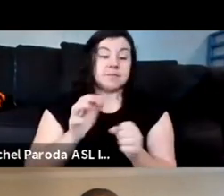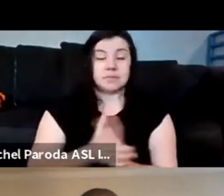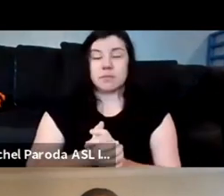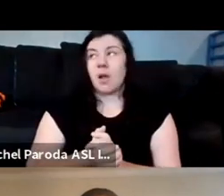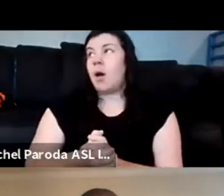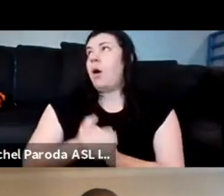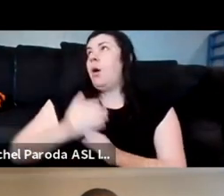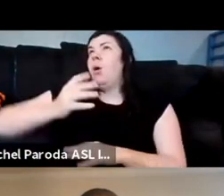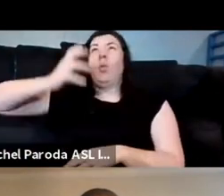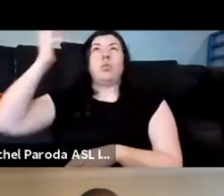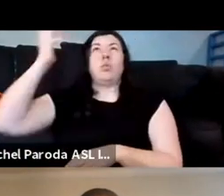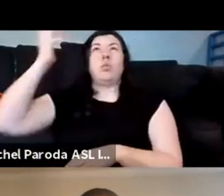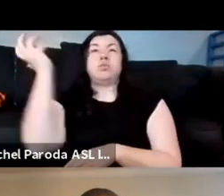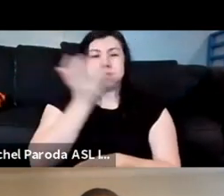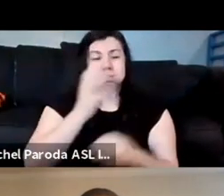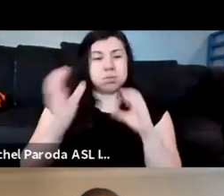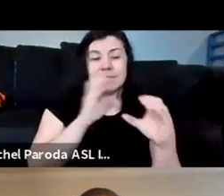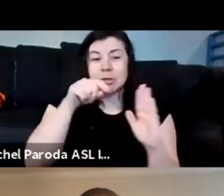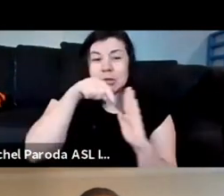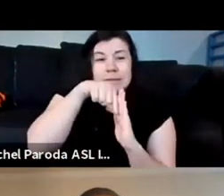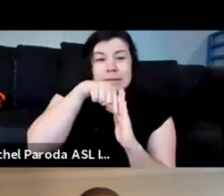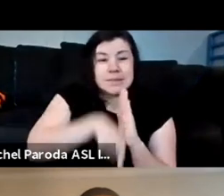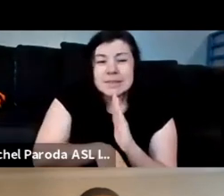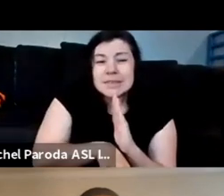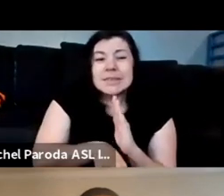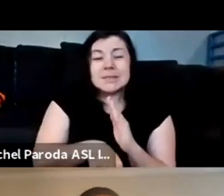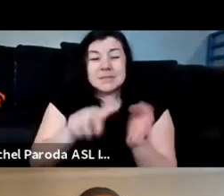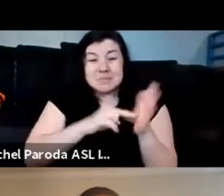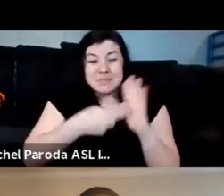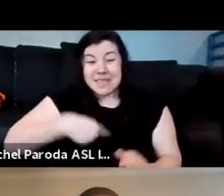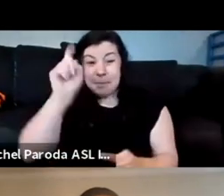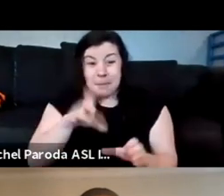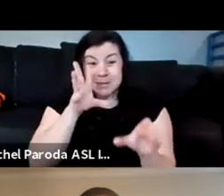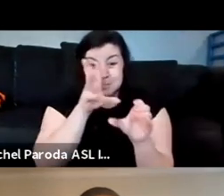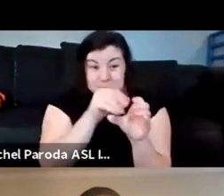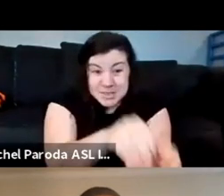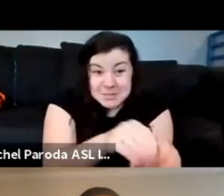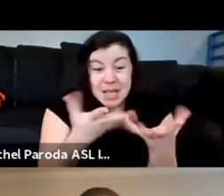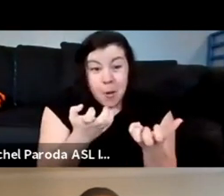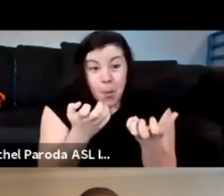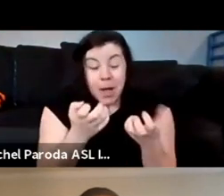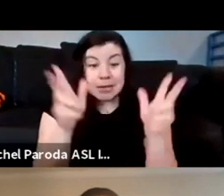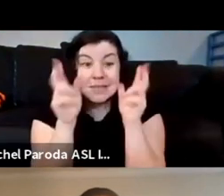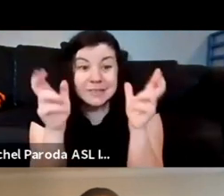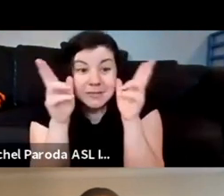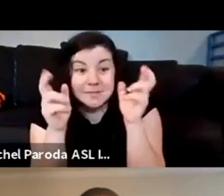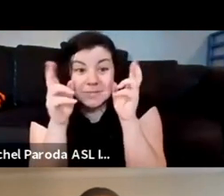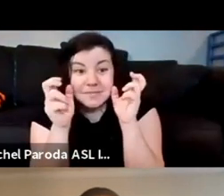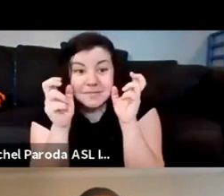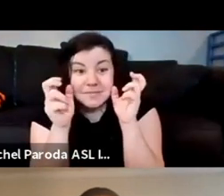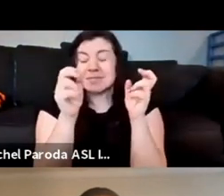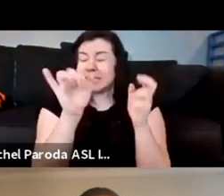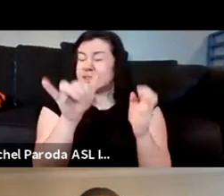conversation it's like i have to participate i can't just listen this is so so rich and and incredible